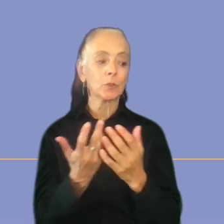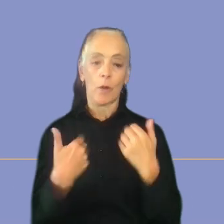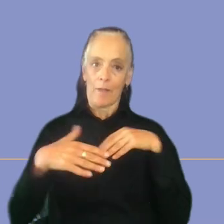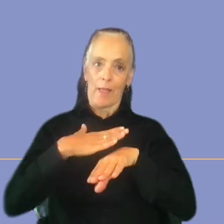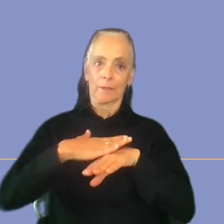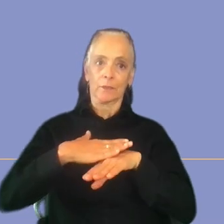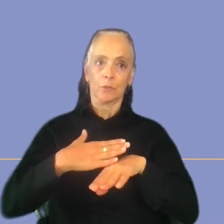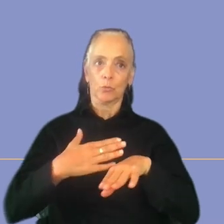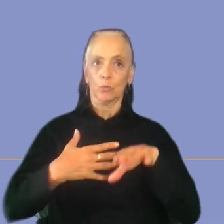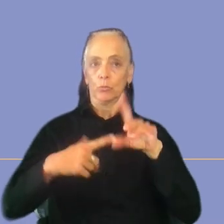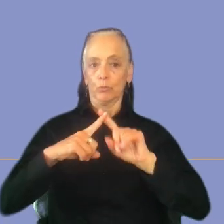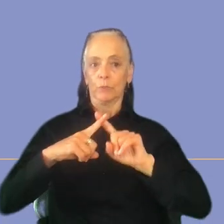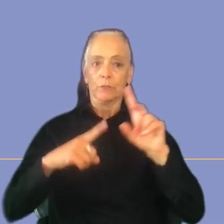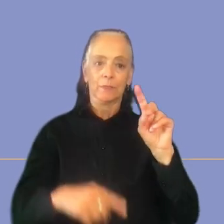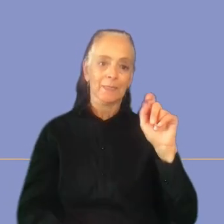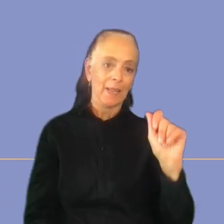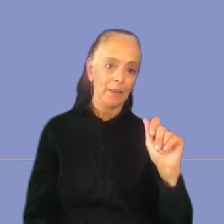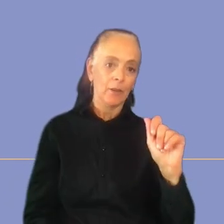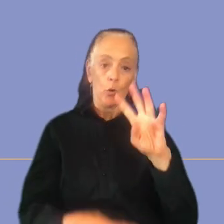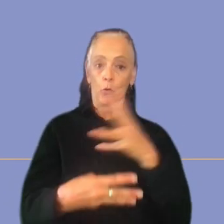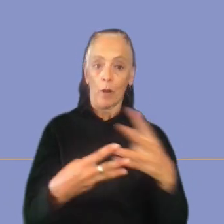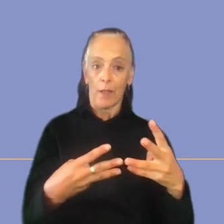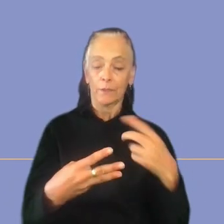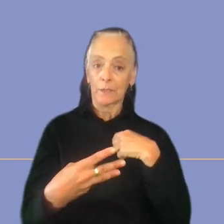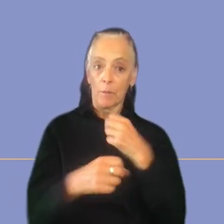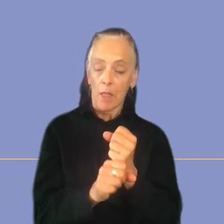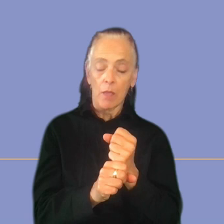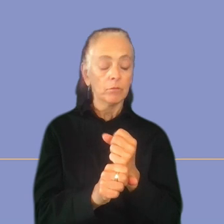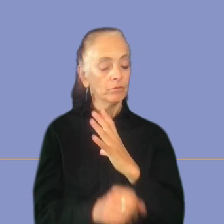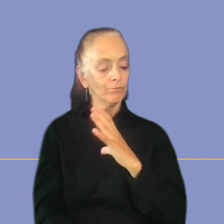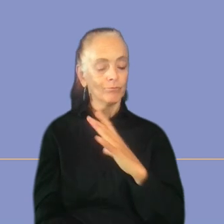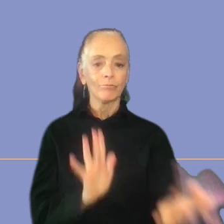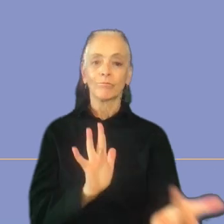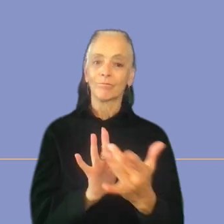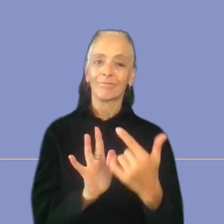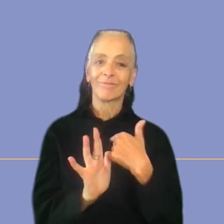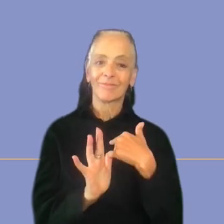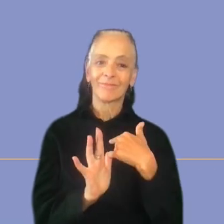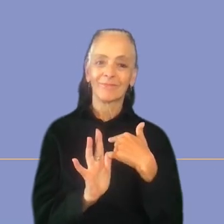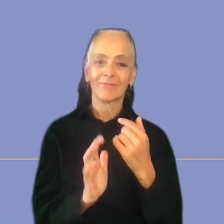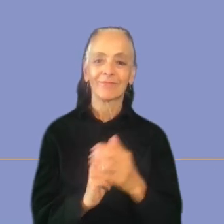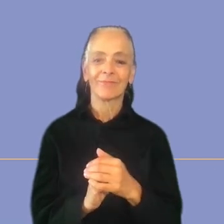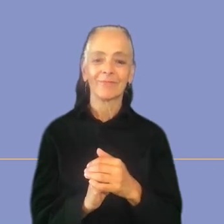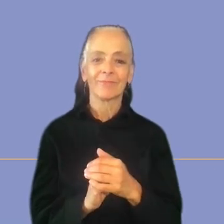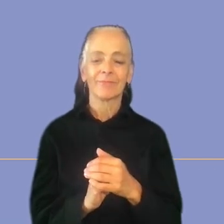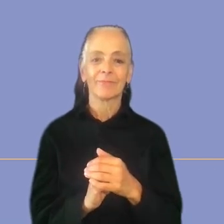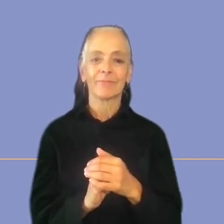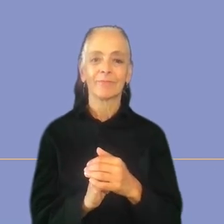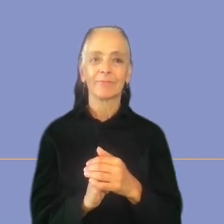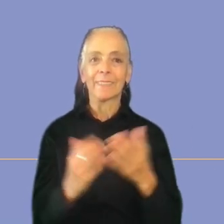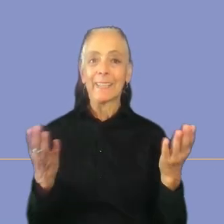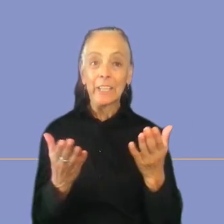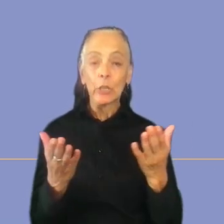data and graphs that I made, don't hesitate to contact me either via Twitter or